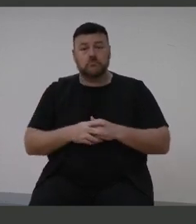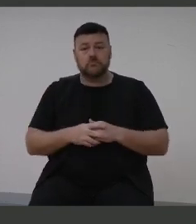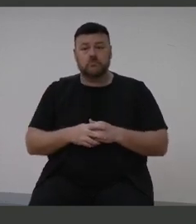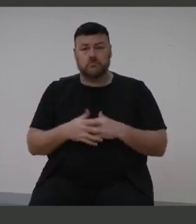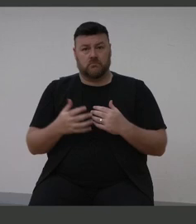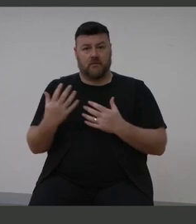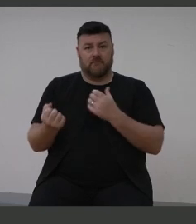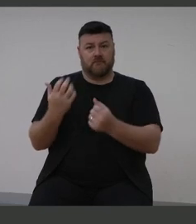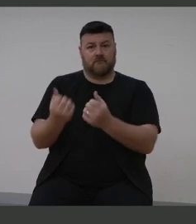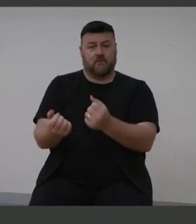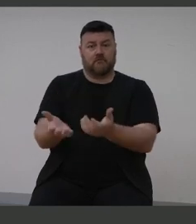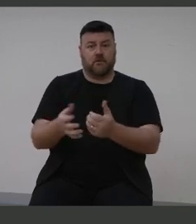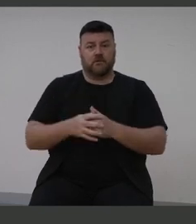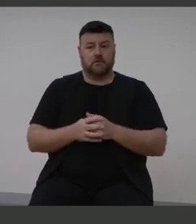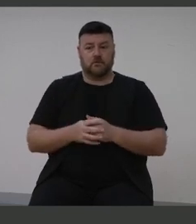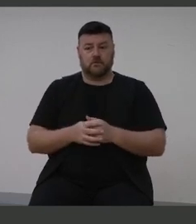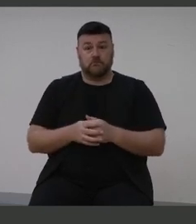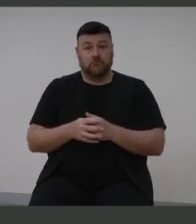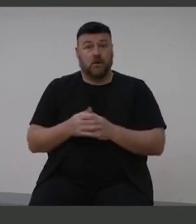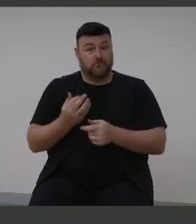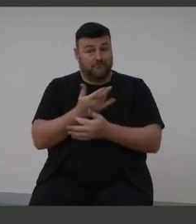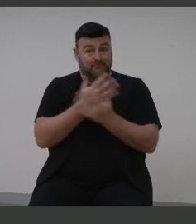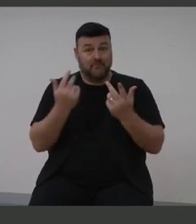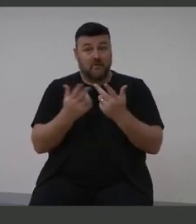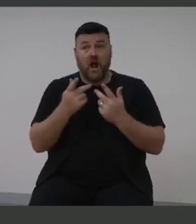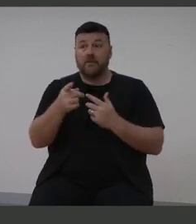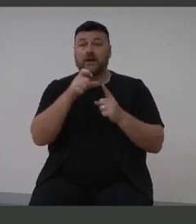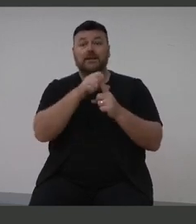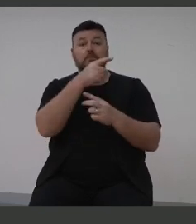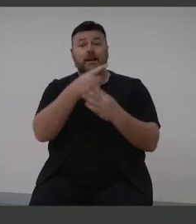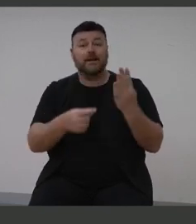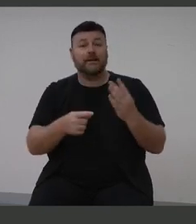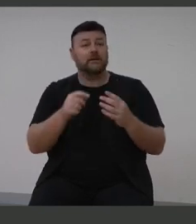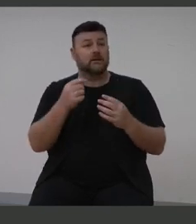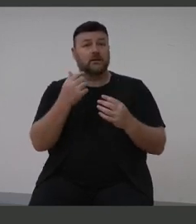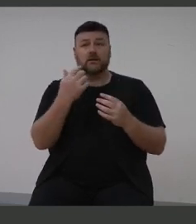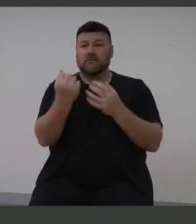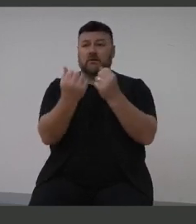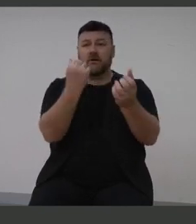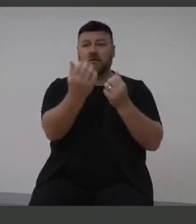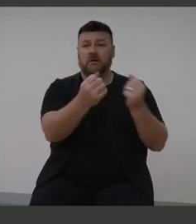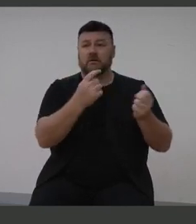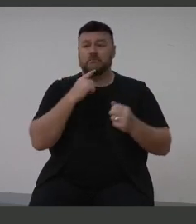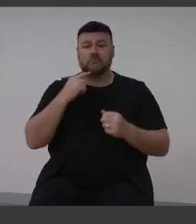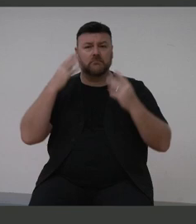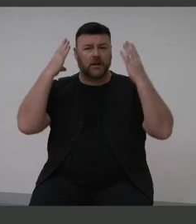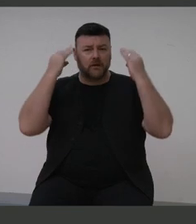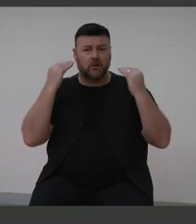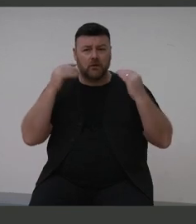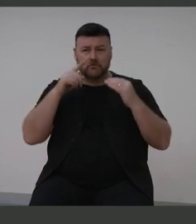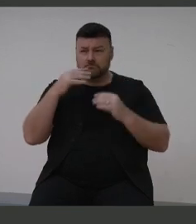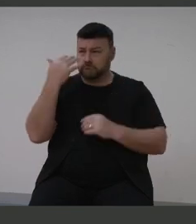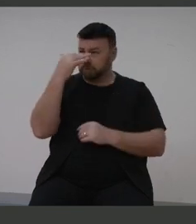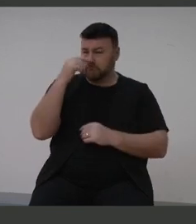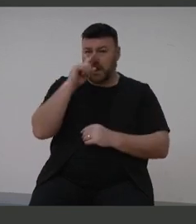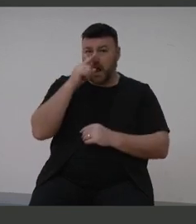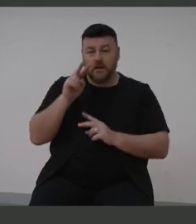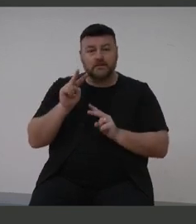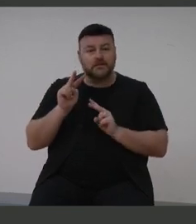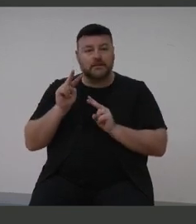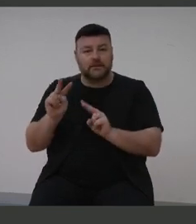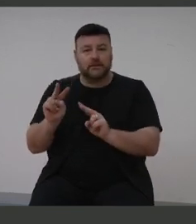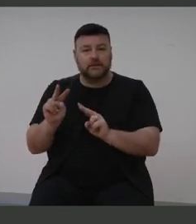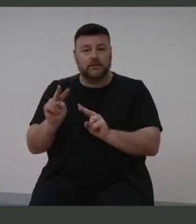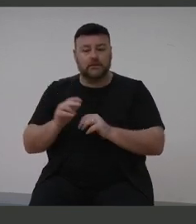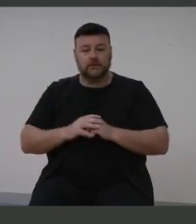disability is very, very important. But you can't see if someone's suffering from hearing loss. And until they put their hand up or